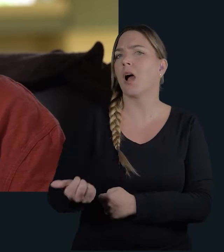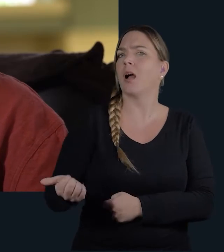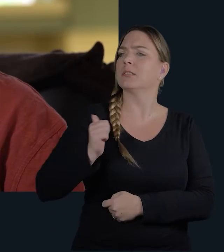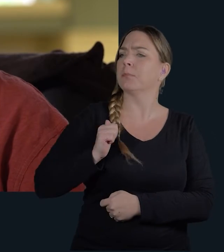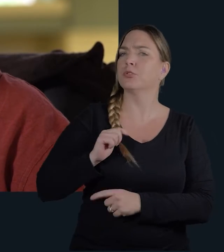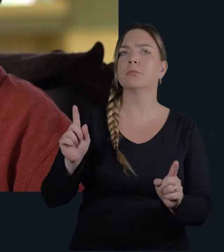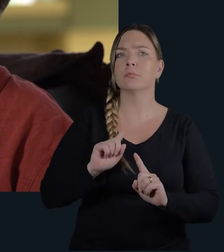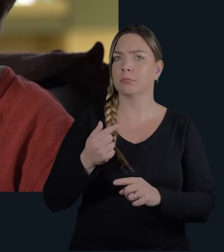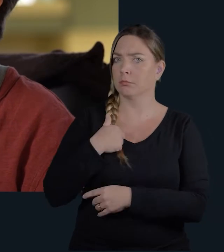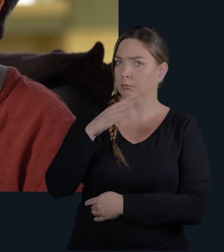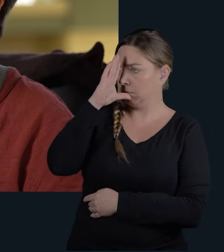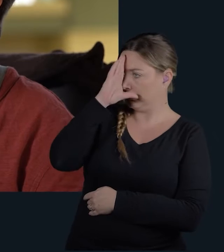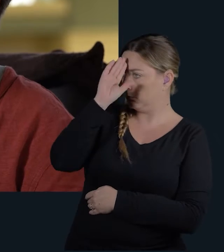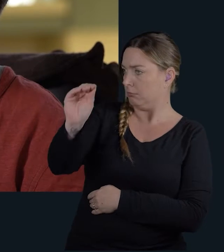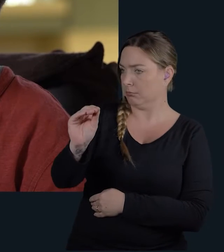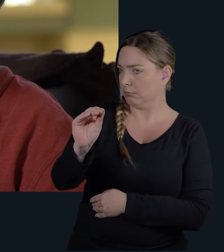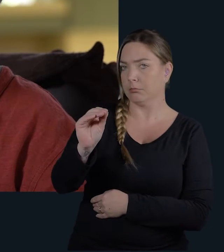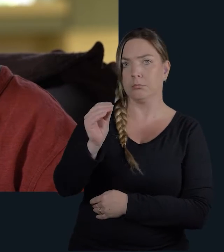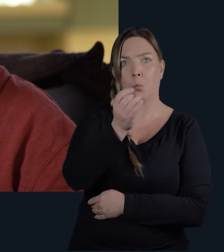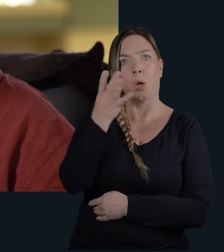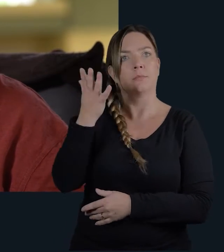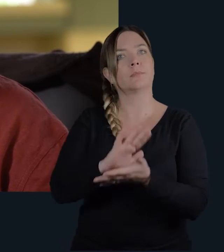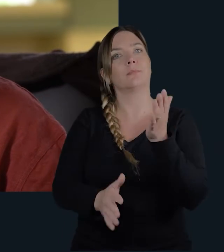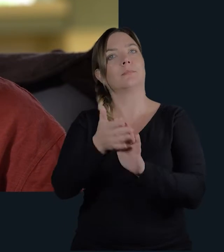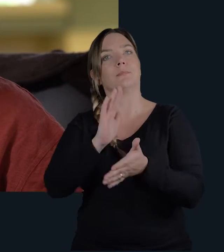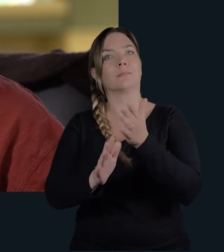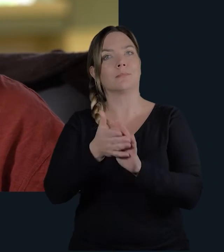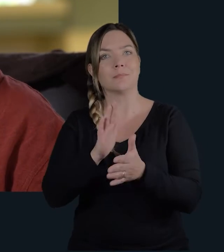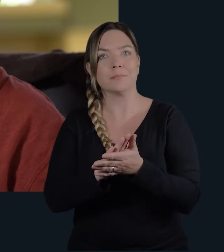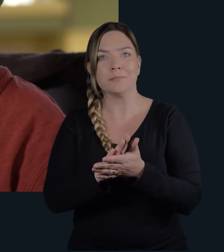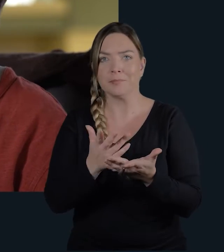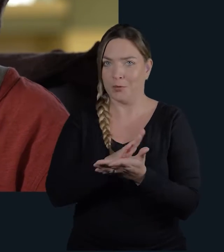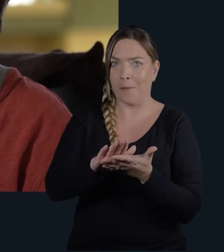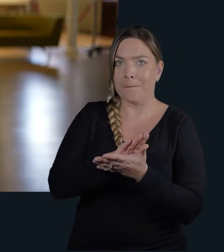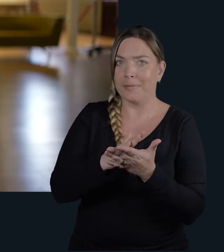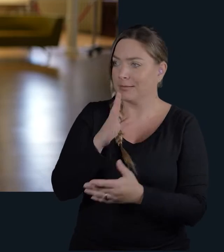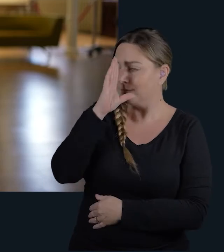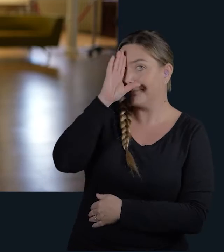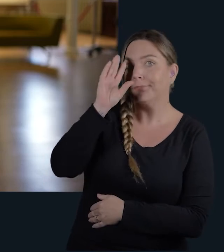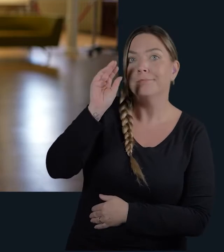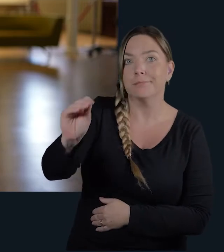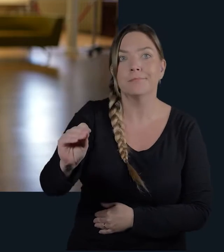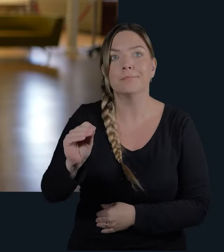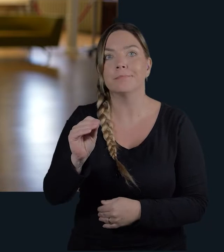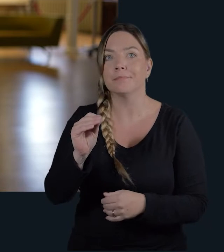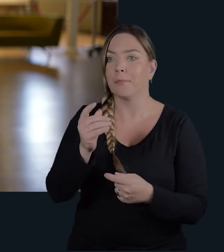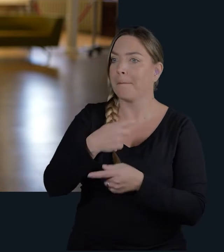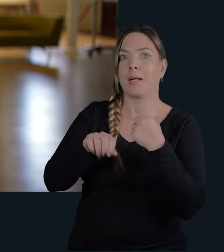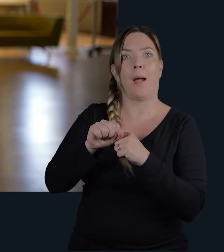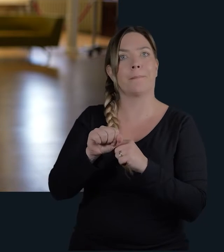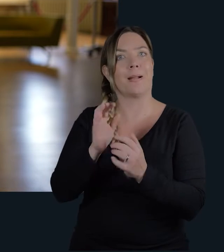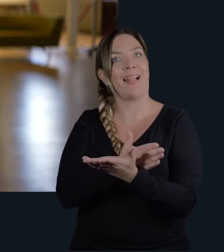There's the assumption that disclosing happens once. And once that sort of